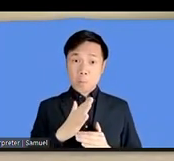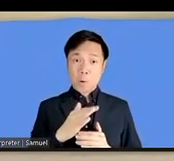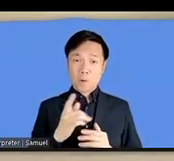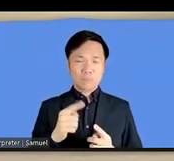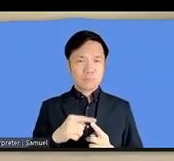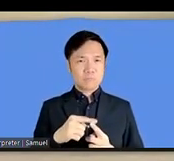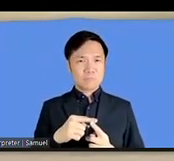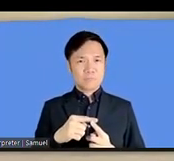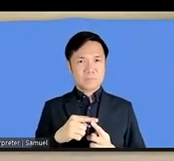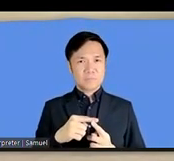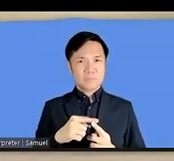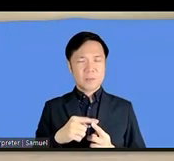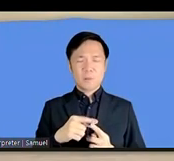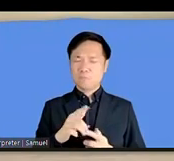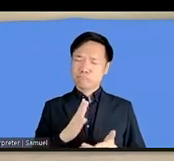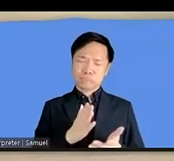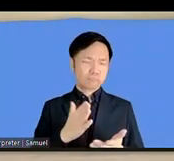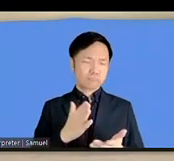well articulated